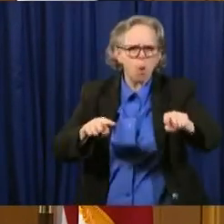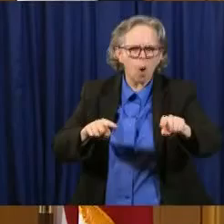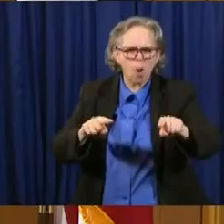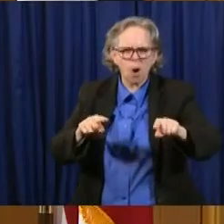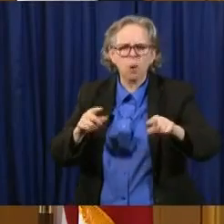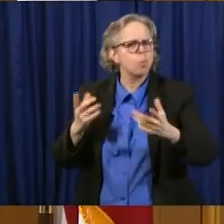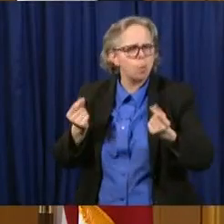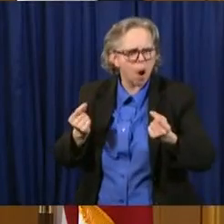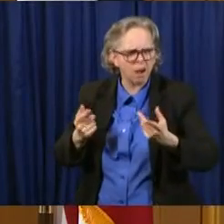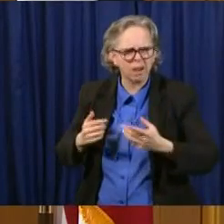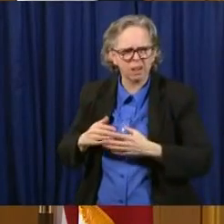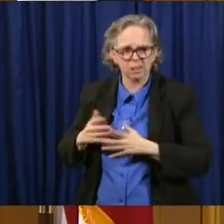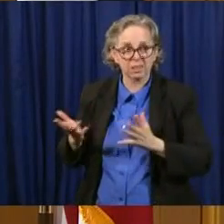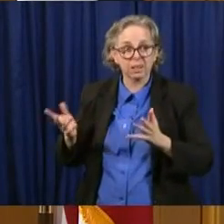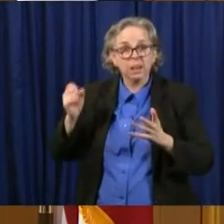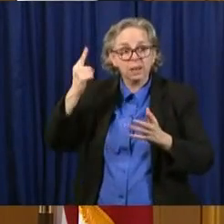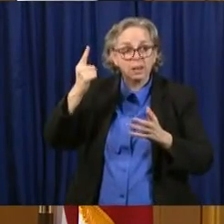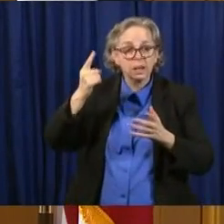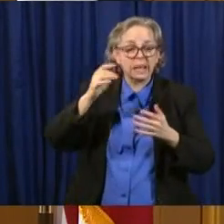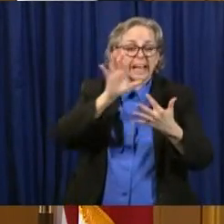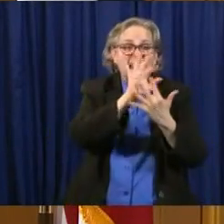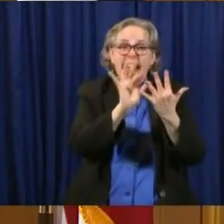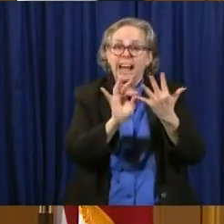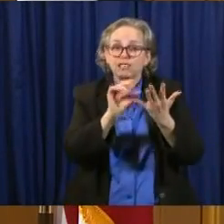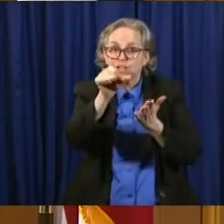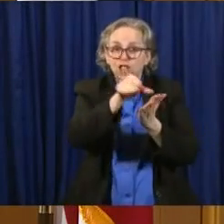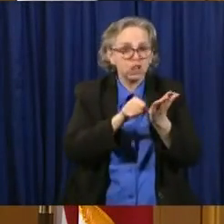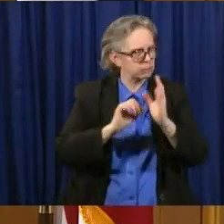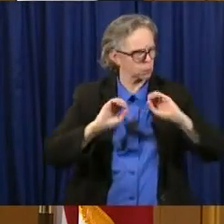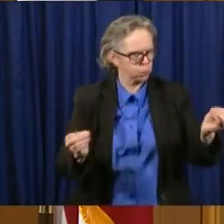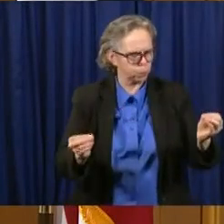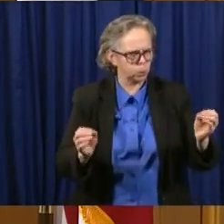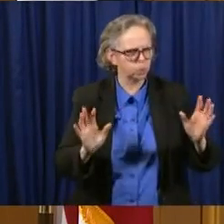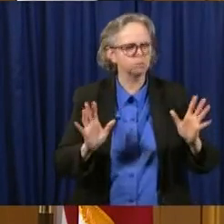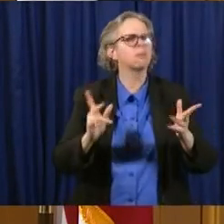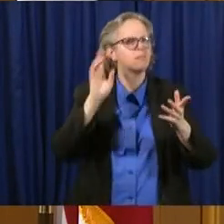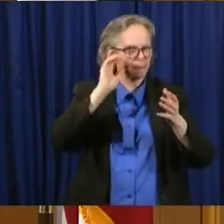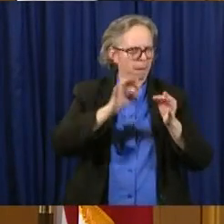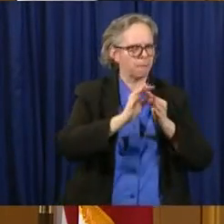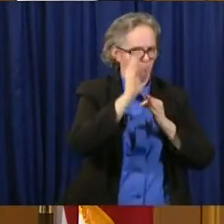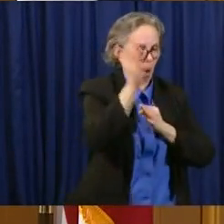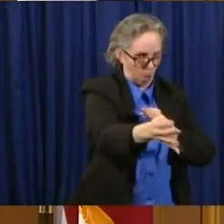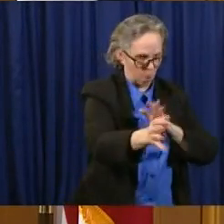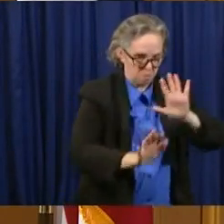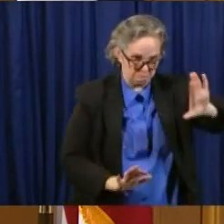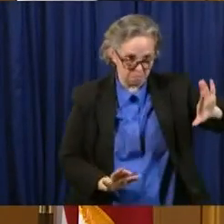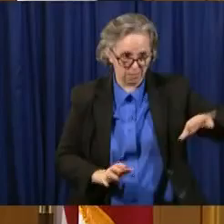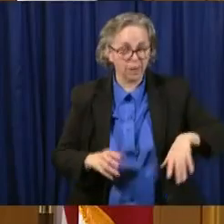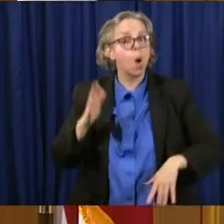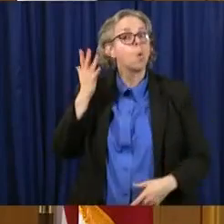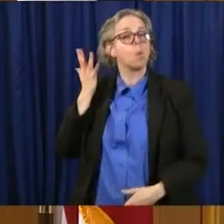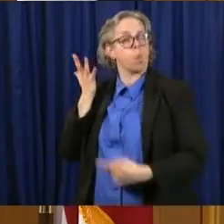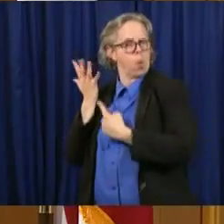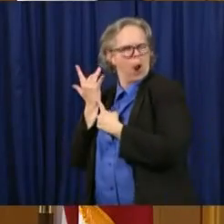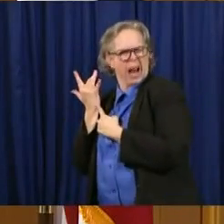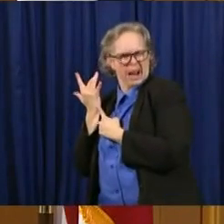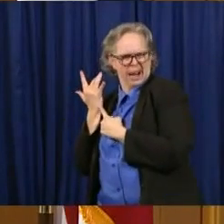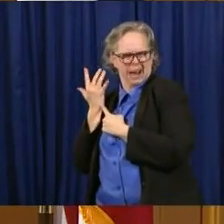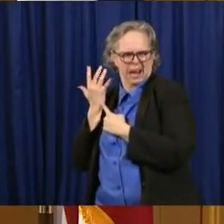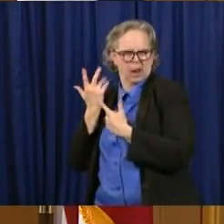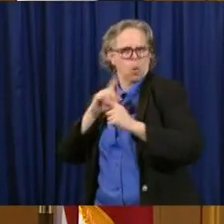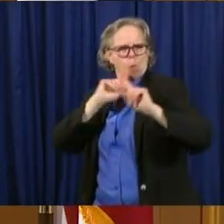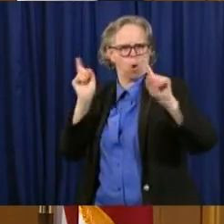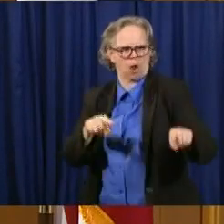should take place. Um, the reason that was ordered, uh, was twofold.